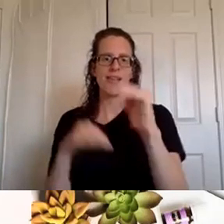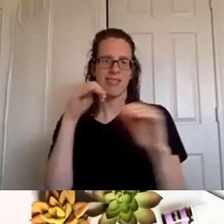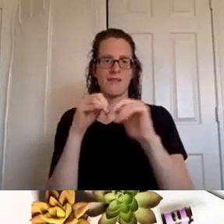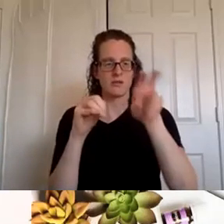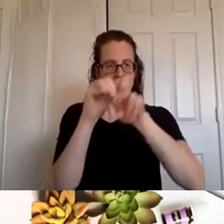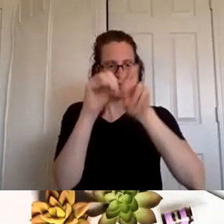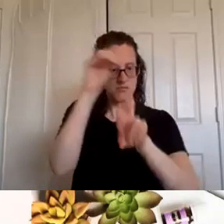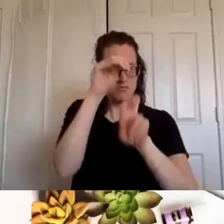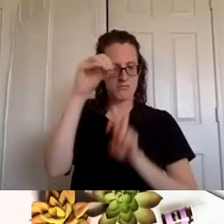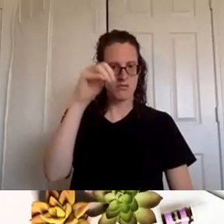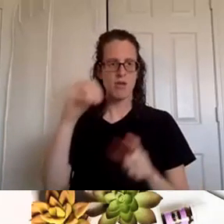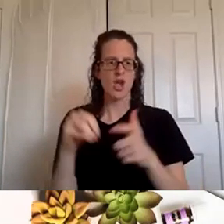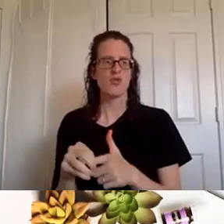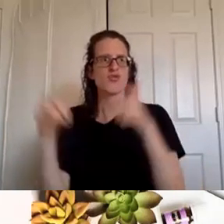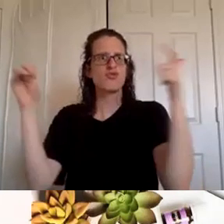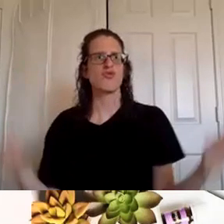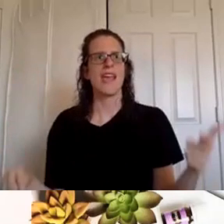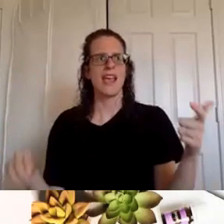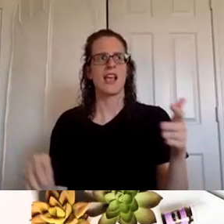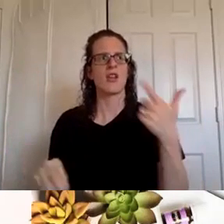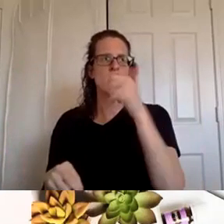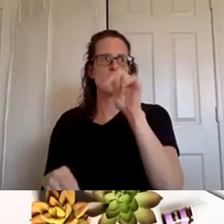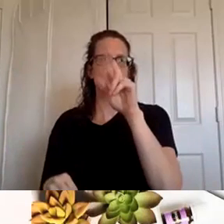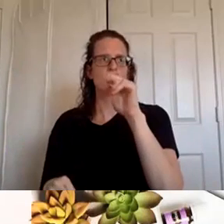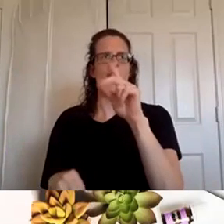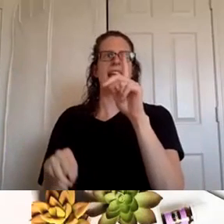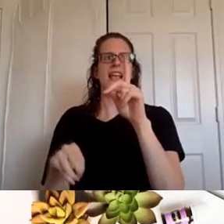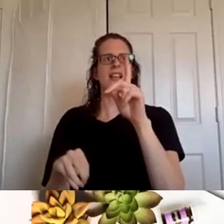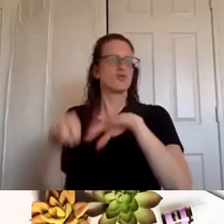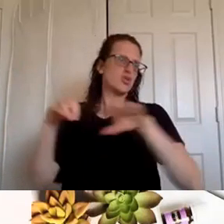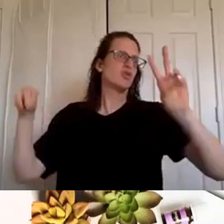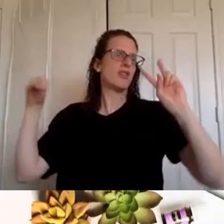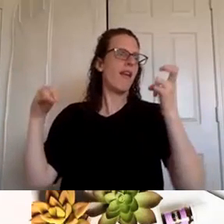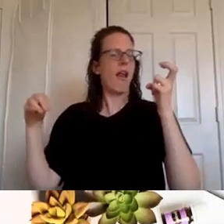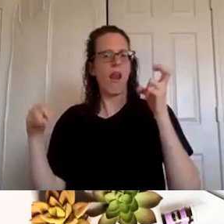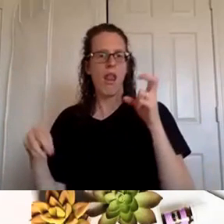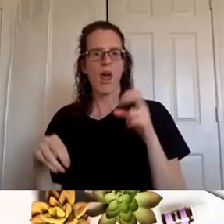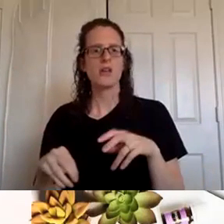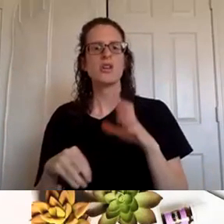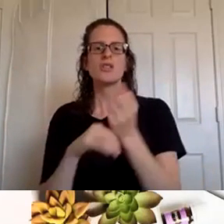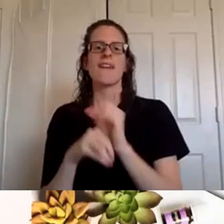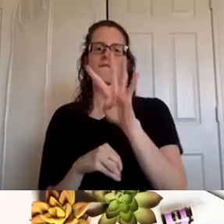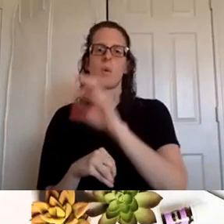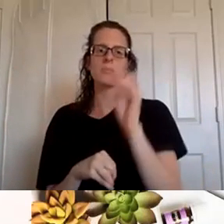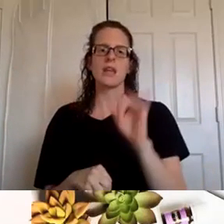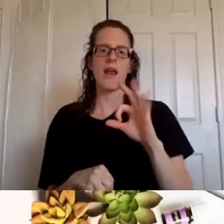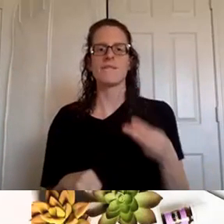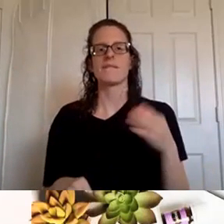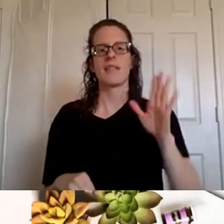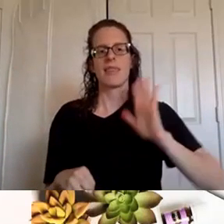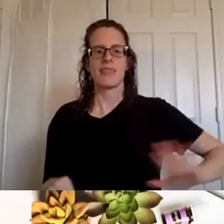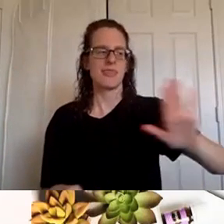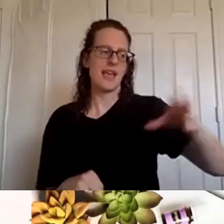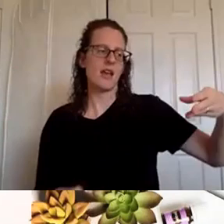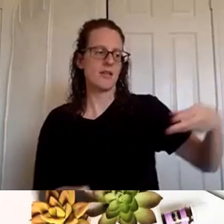that'd be like your that'd be your grandchildren's children your great-grandchildren i guess um so you get four percent on your